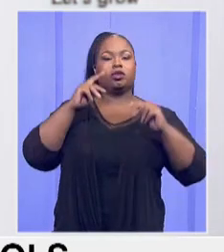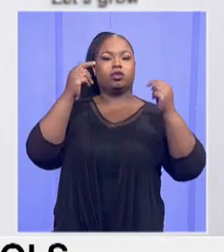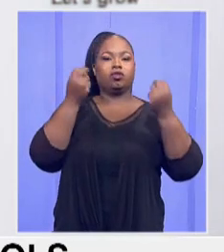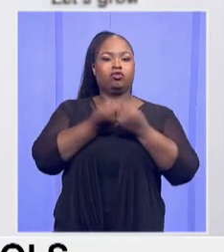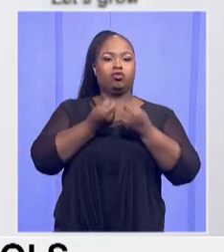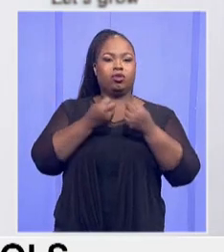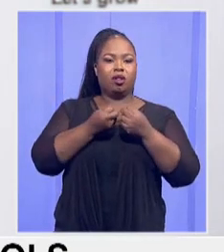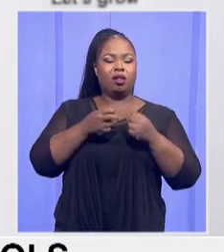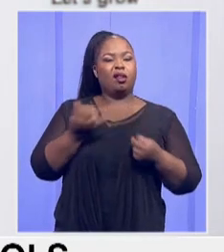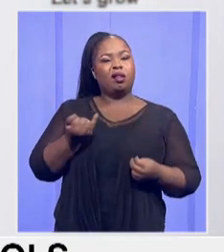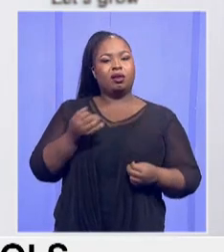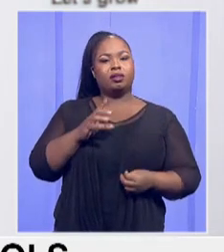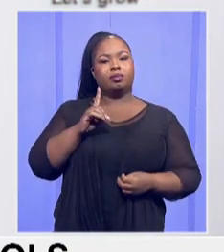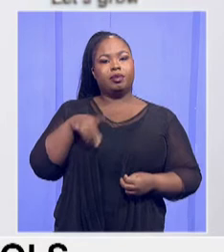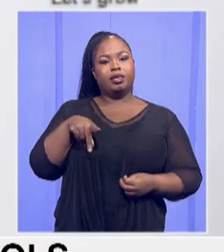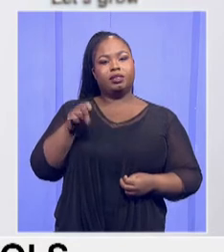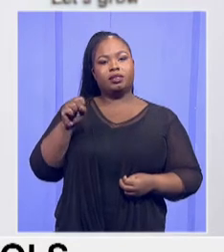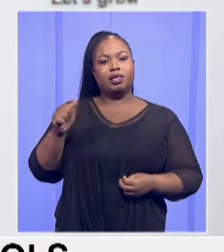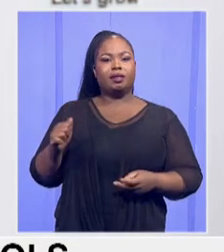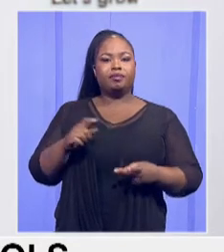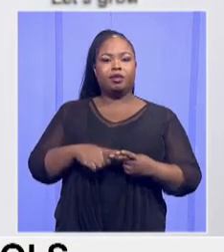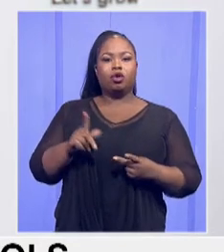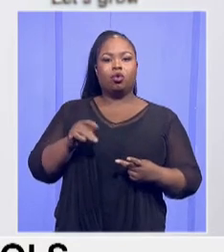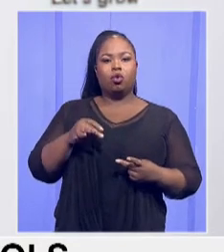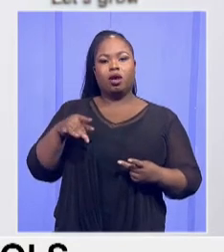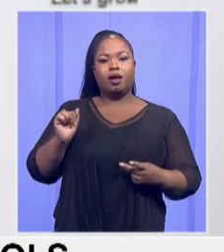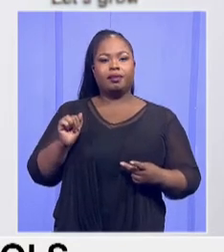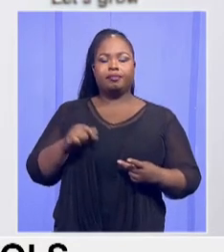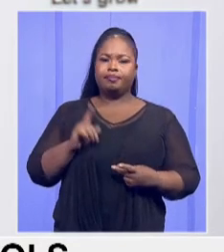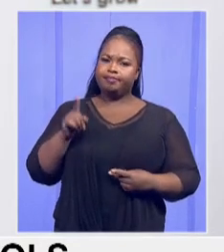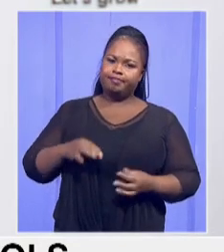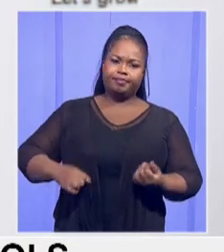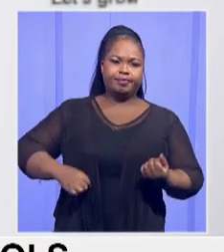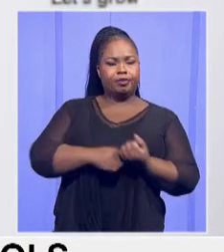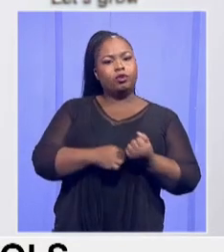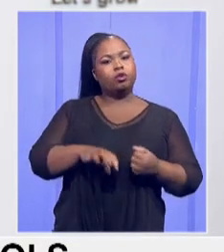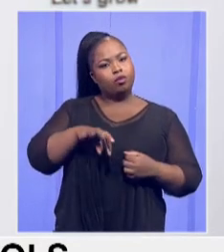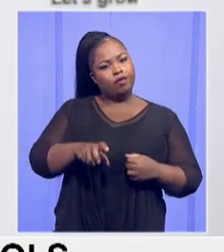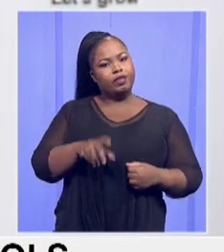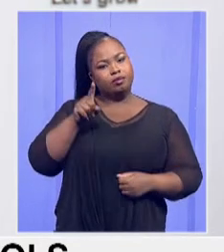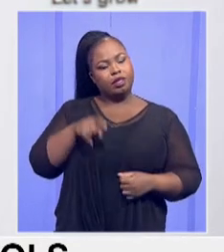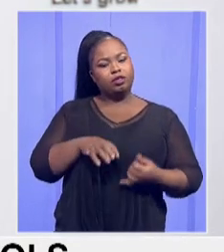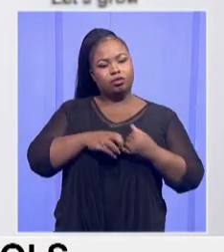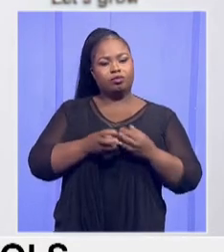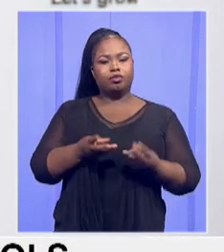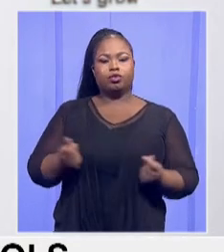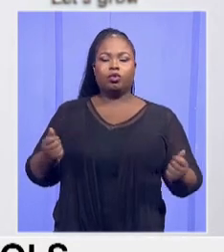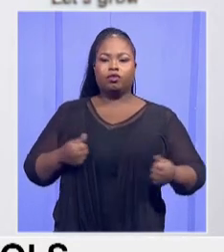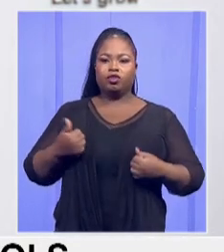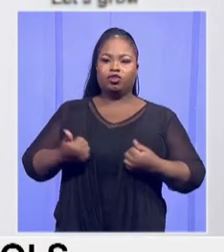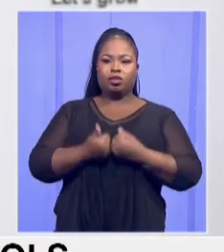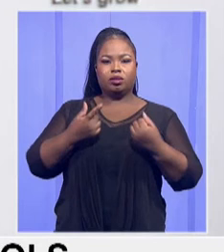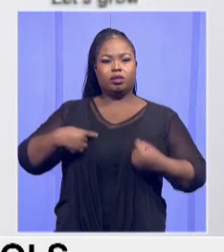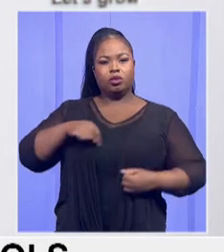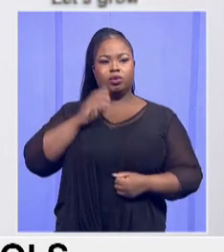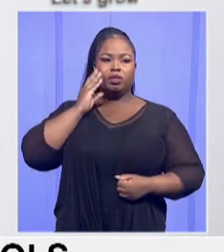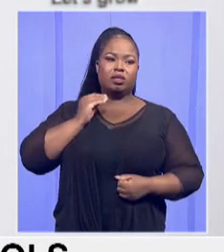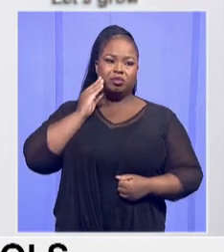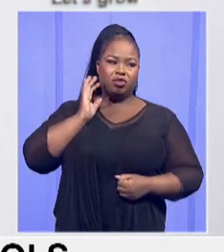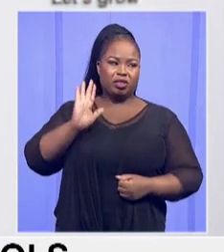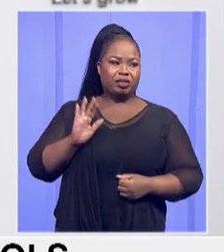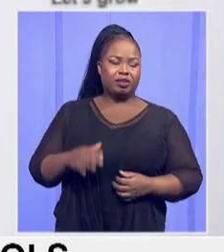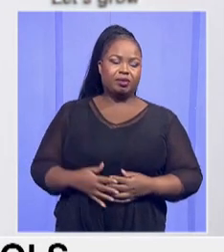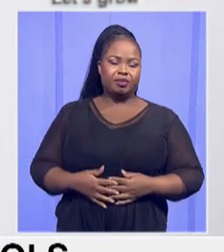agencies like DPSAs, CUHA, should support provinces to confront the challenges that we face with infrastructure.